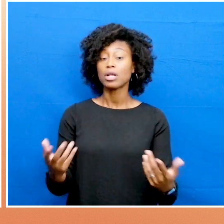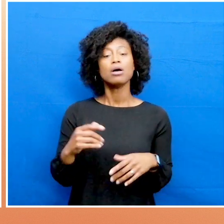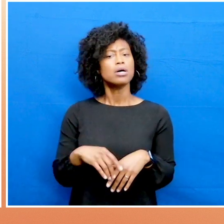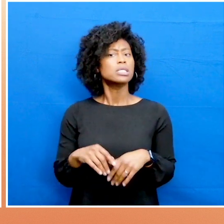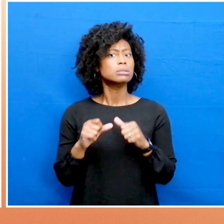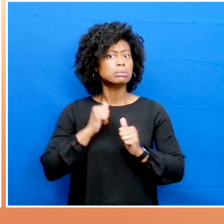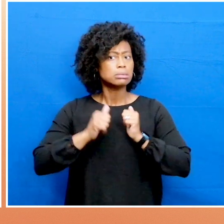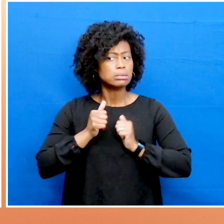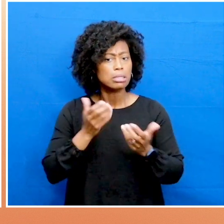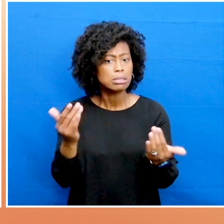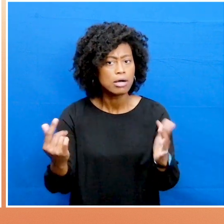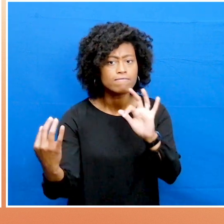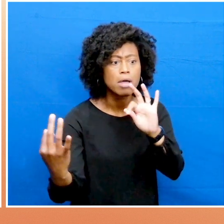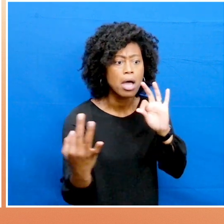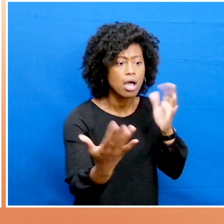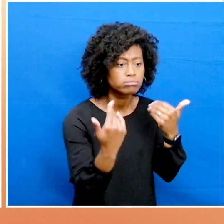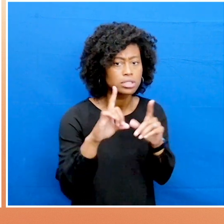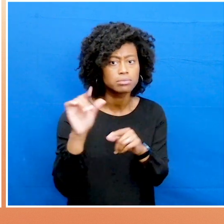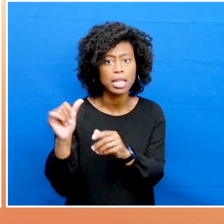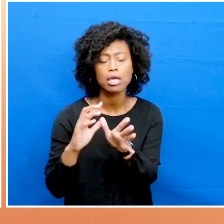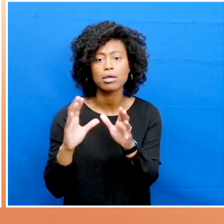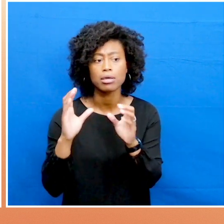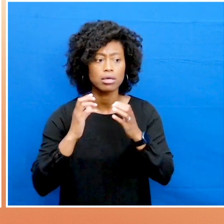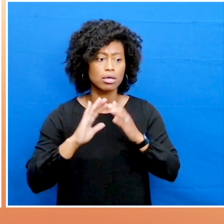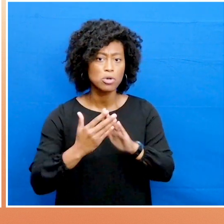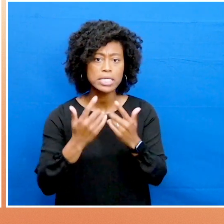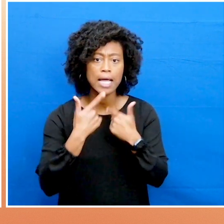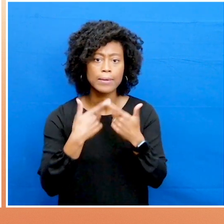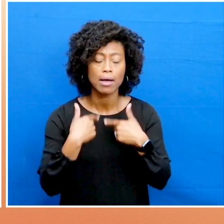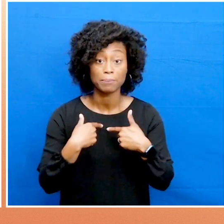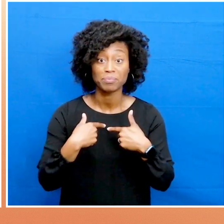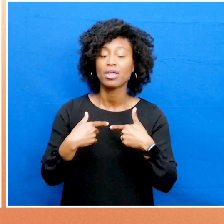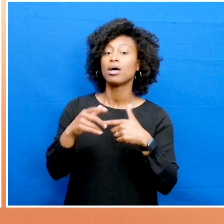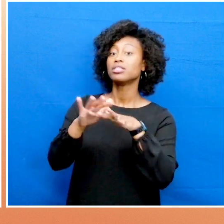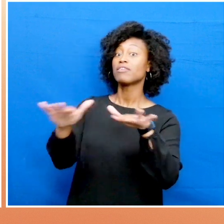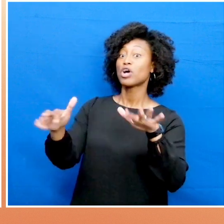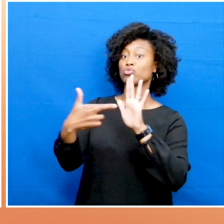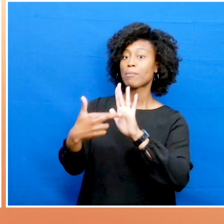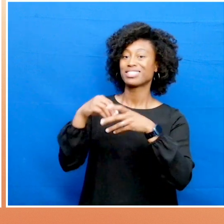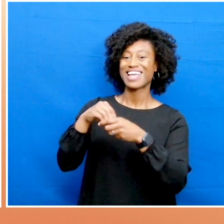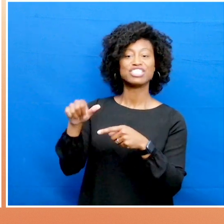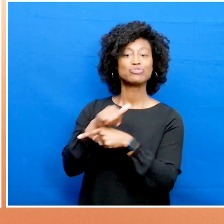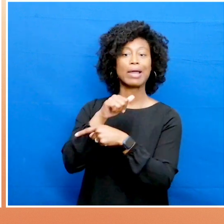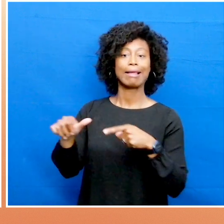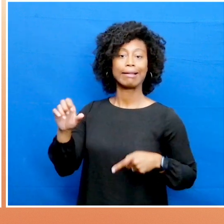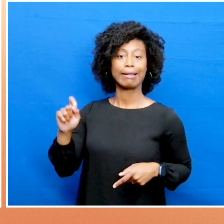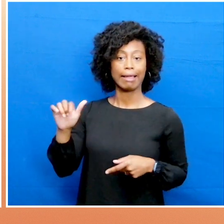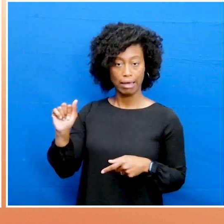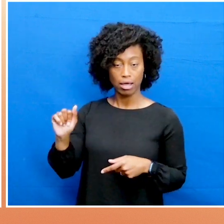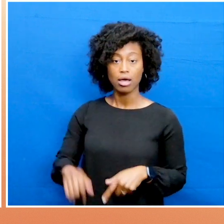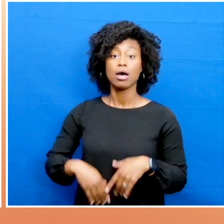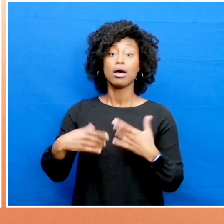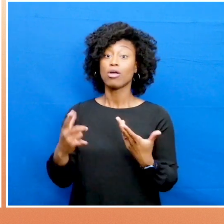includes actively seeking feedback from the disability community, ensuring diverse representation in training data,